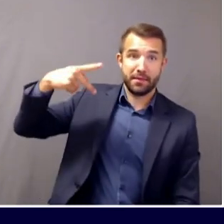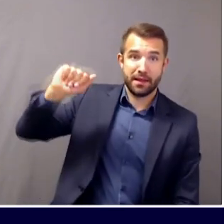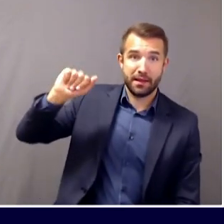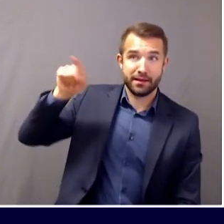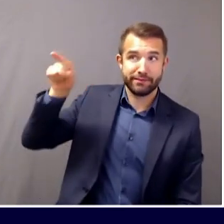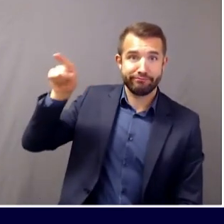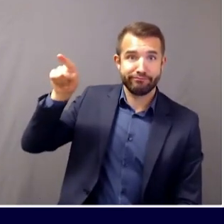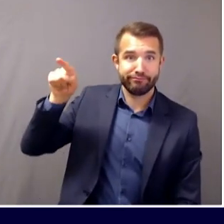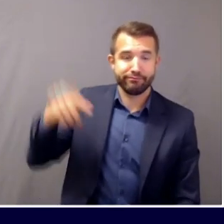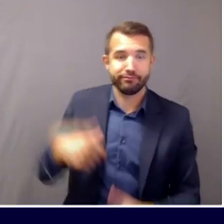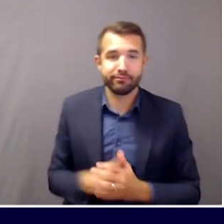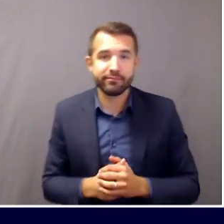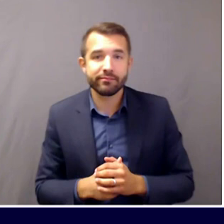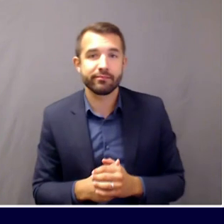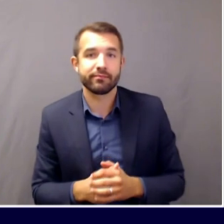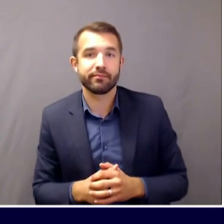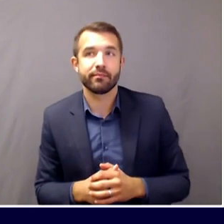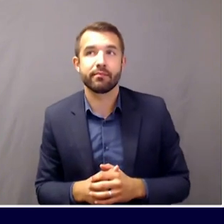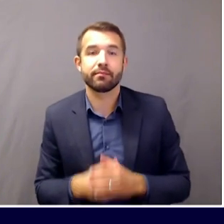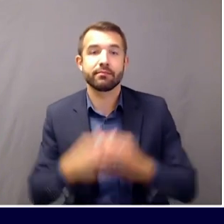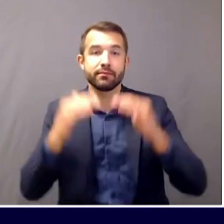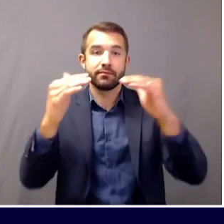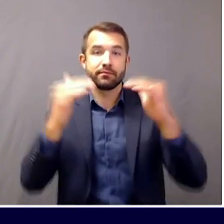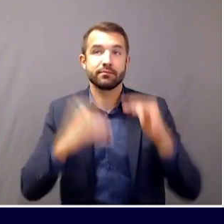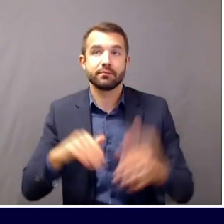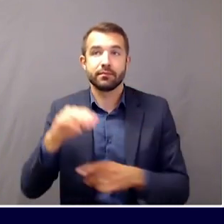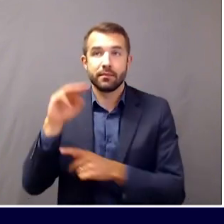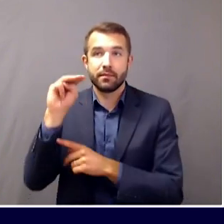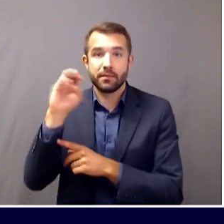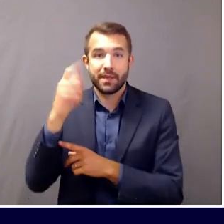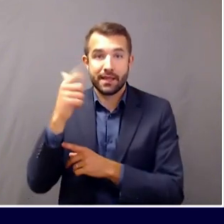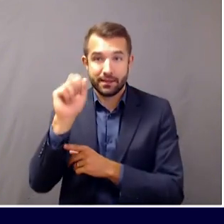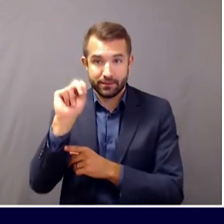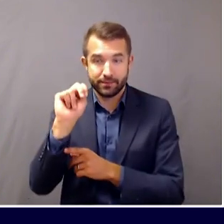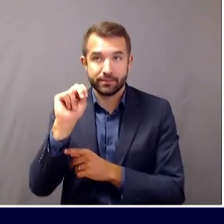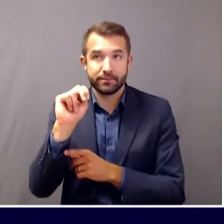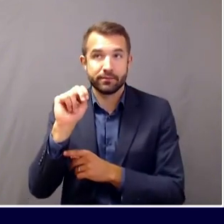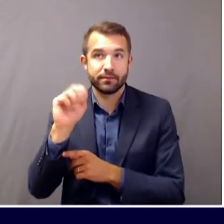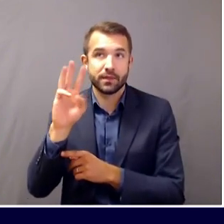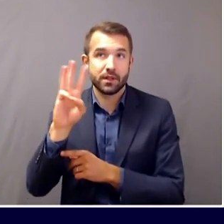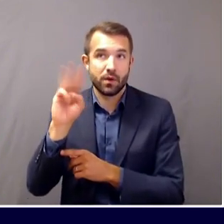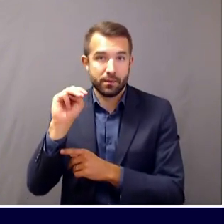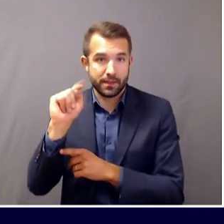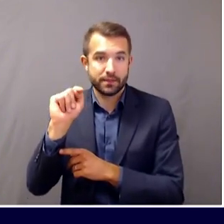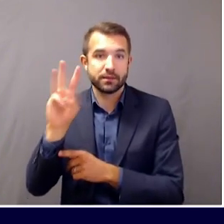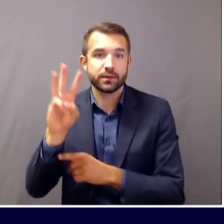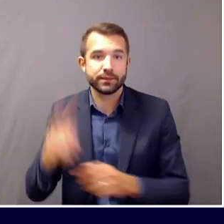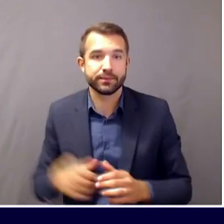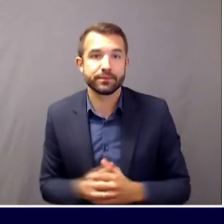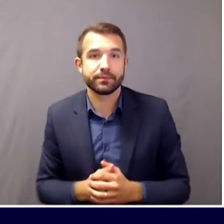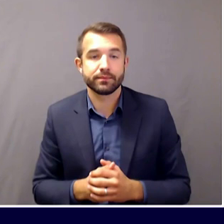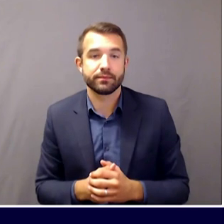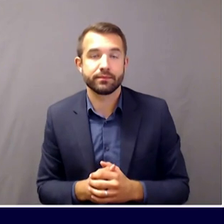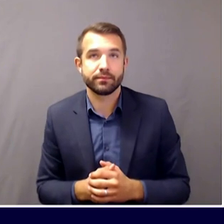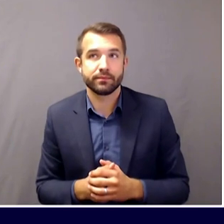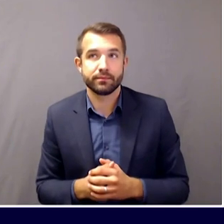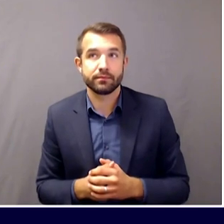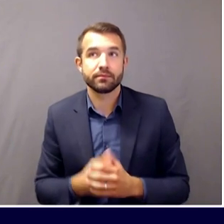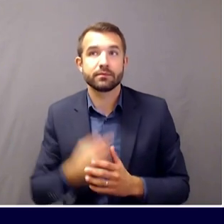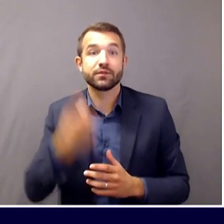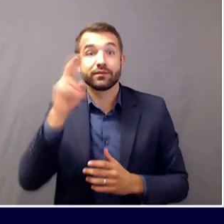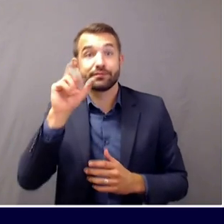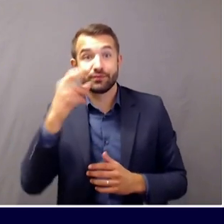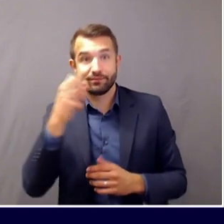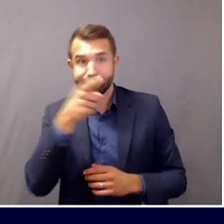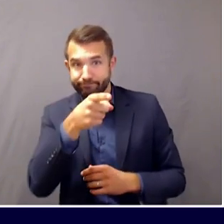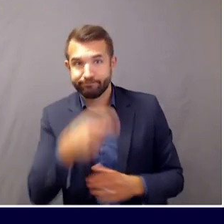I'm going to turn now to Megan from WMTW. Thank you, Dr. Shaw. My question is about starting